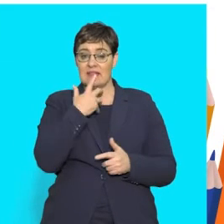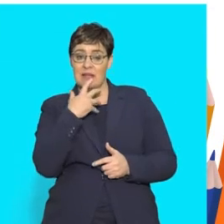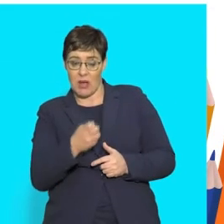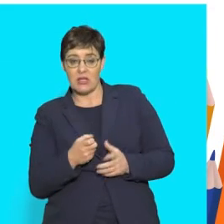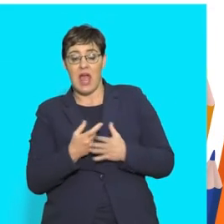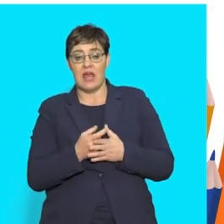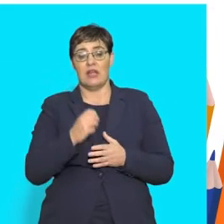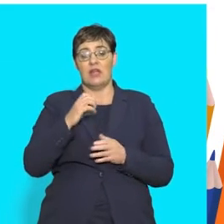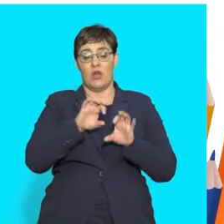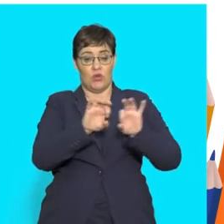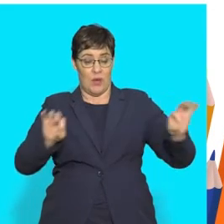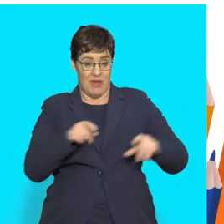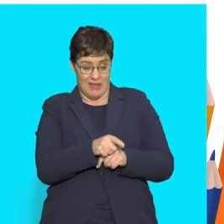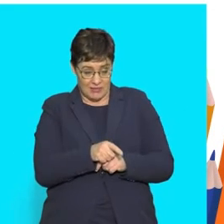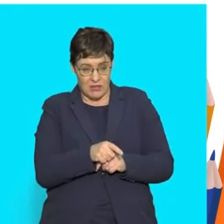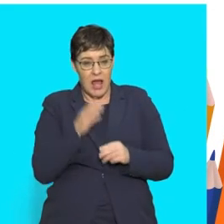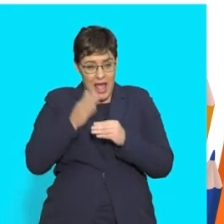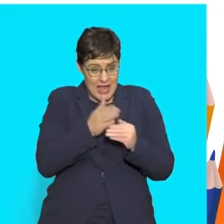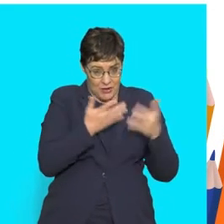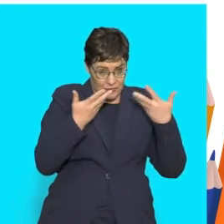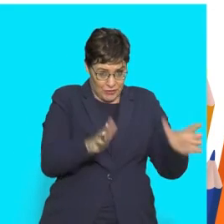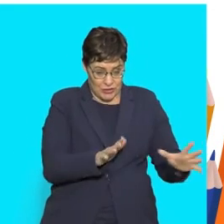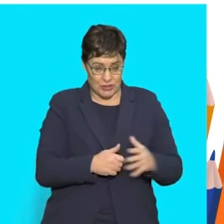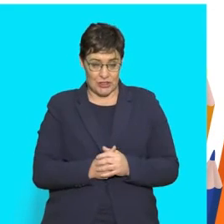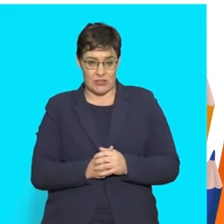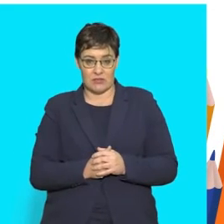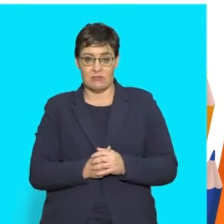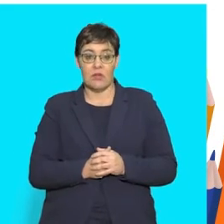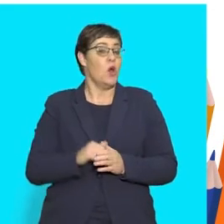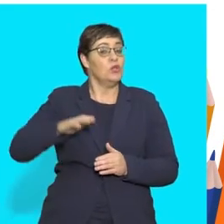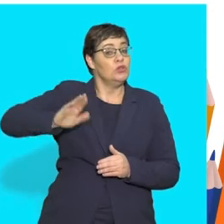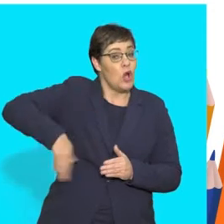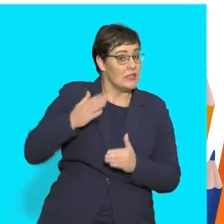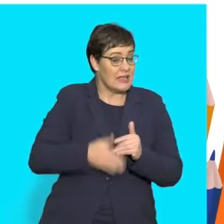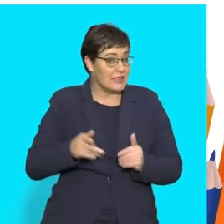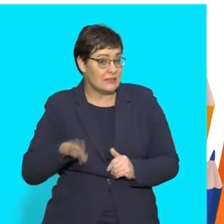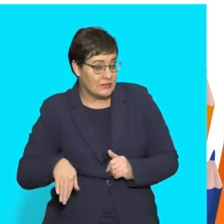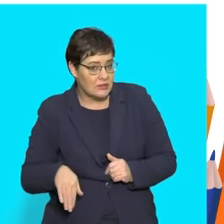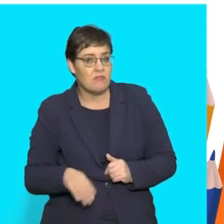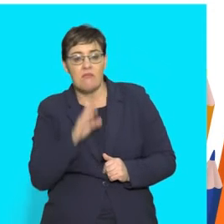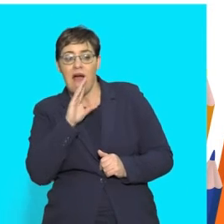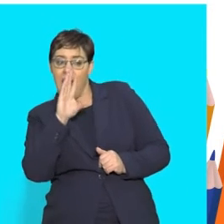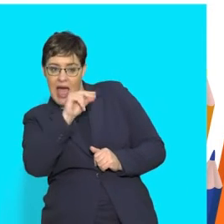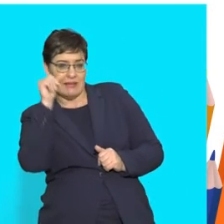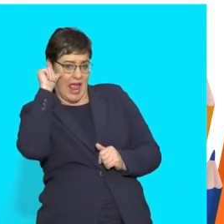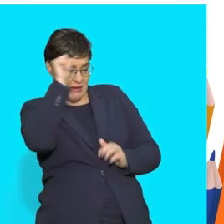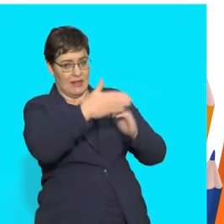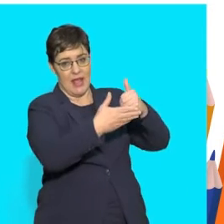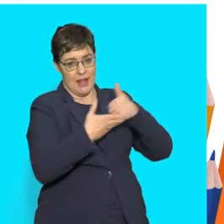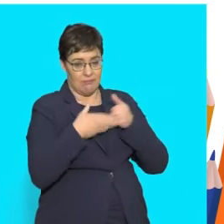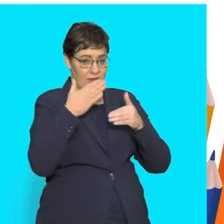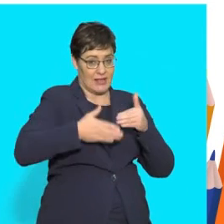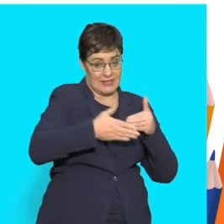cucumber that has already been cut. If it has not been cut, then ask an adult to help you.